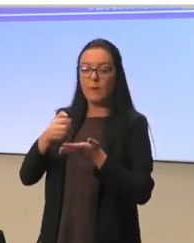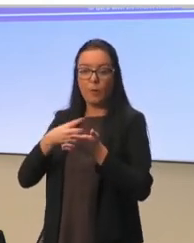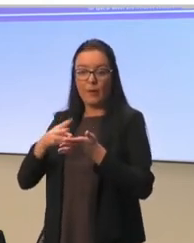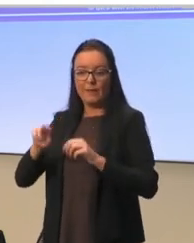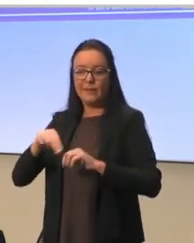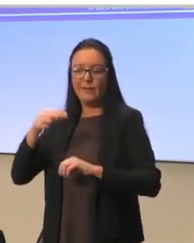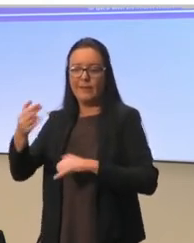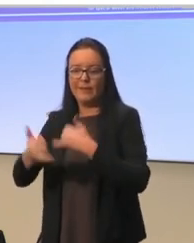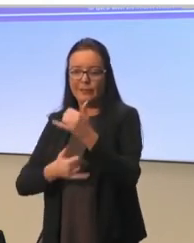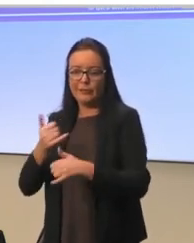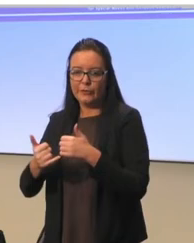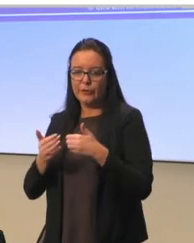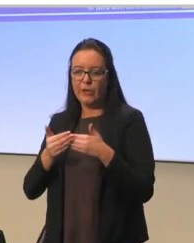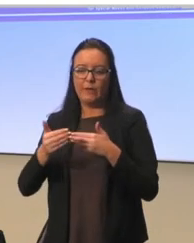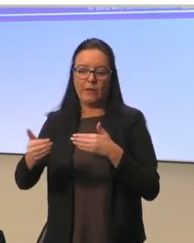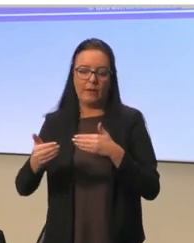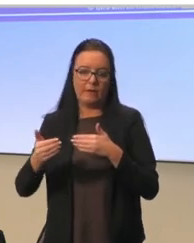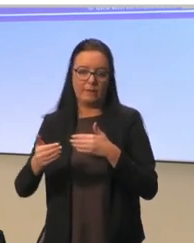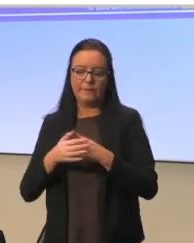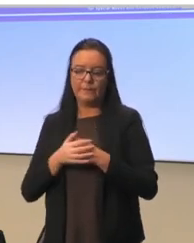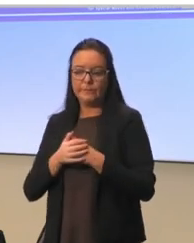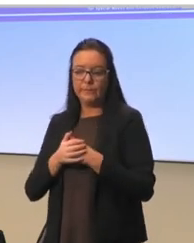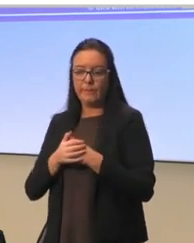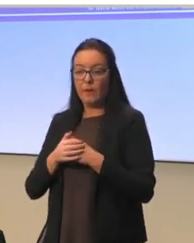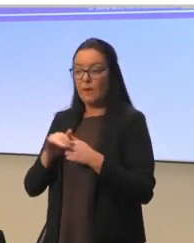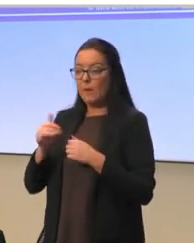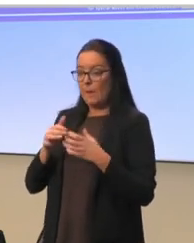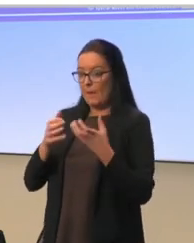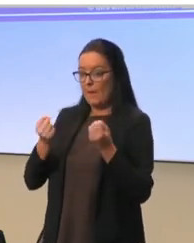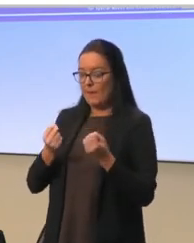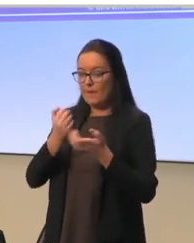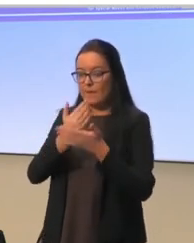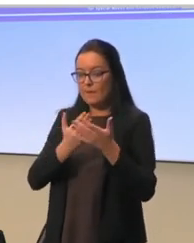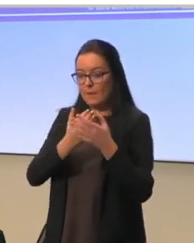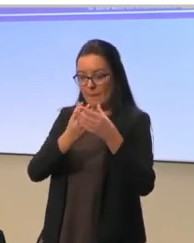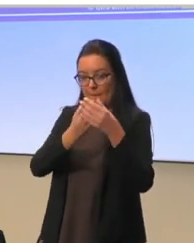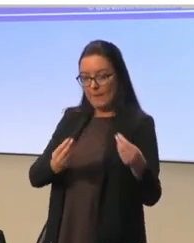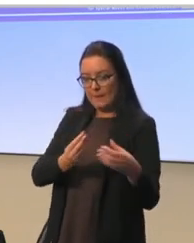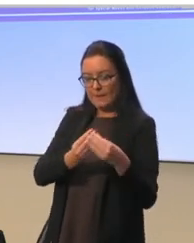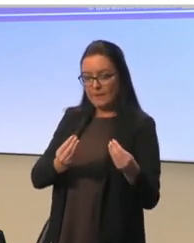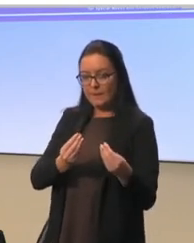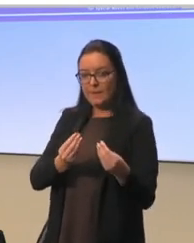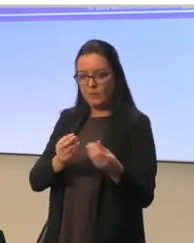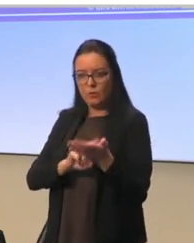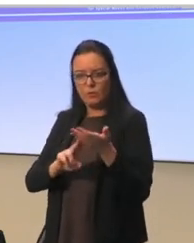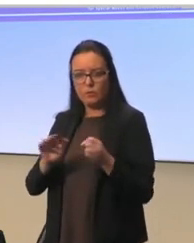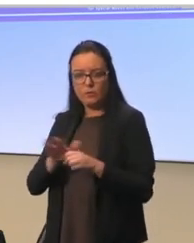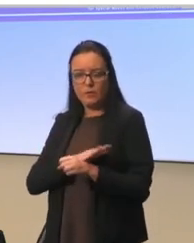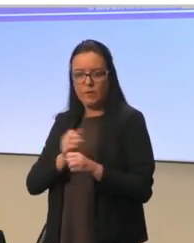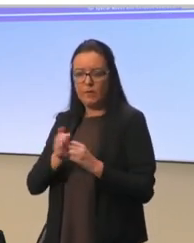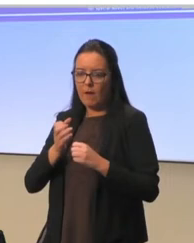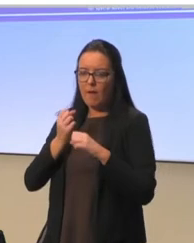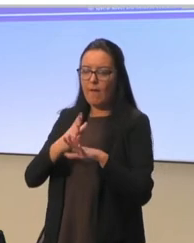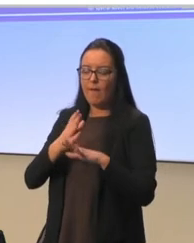some material or tools that are then, again, useful for all of the countries,